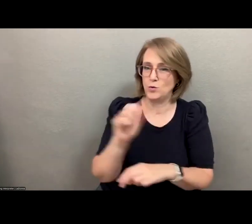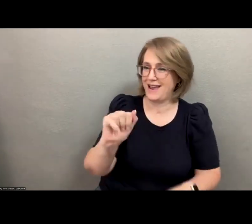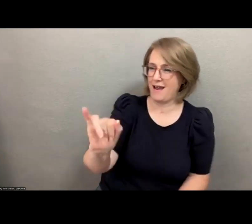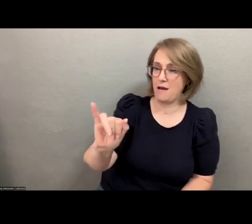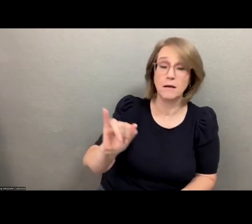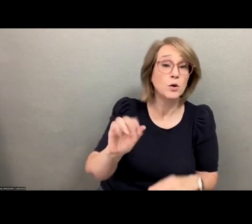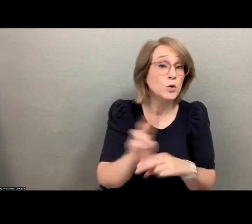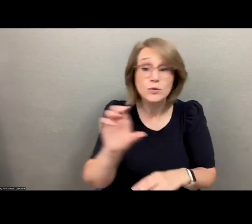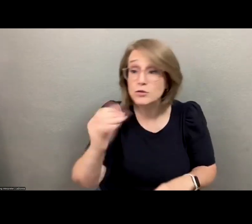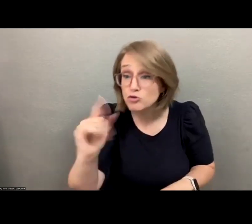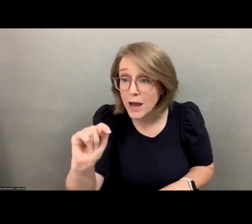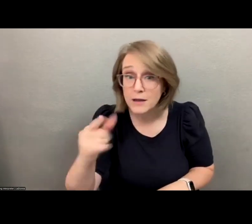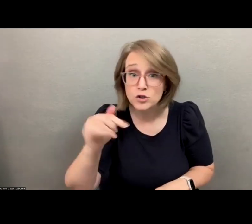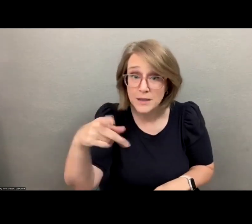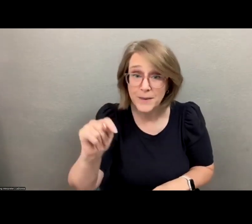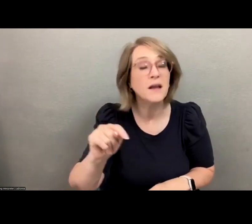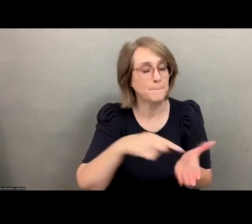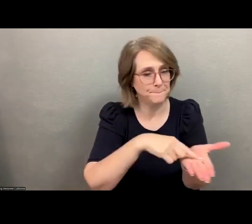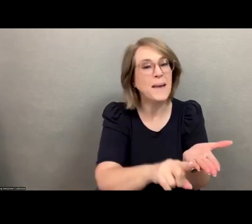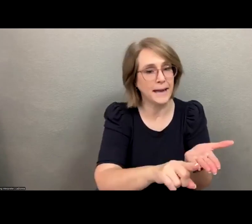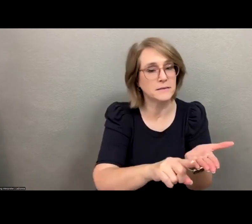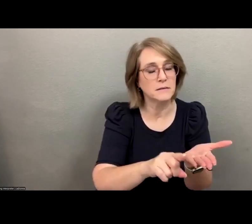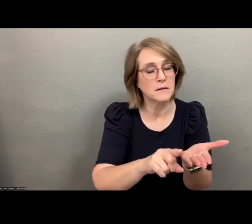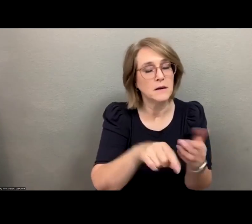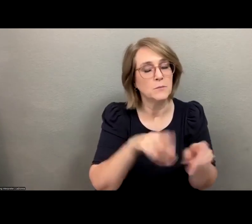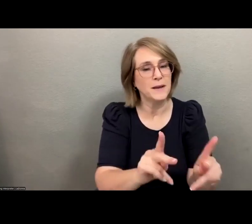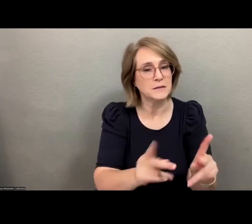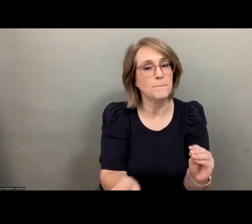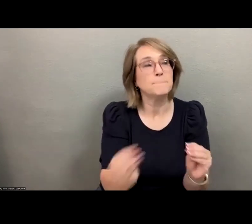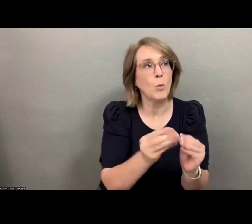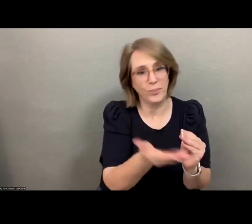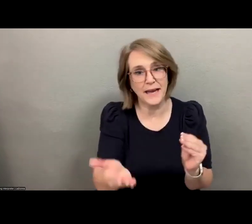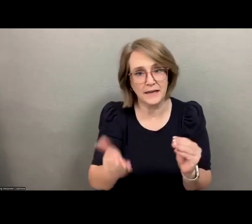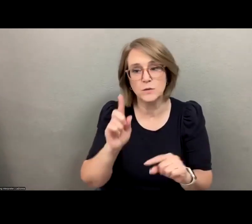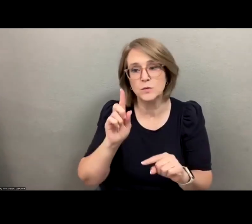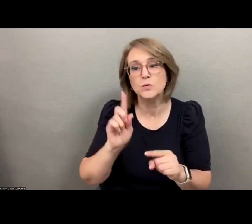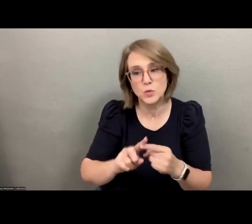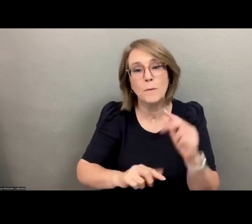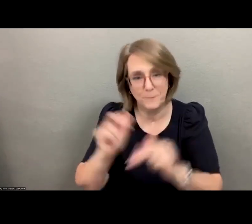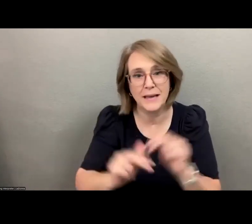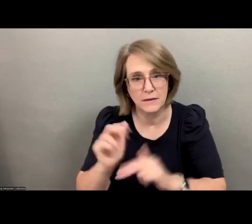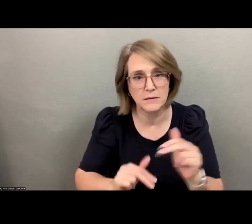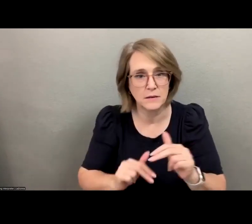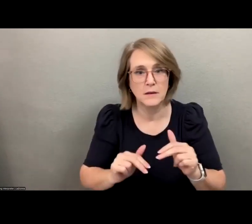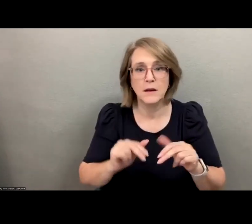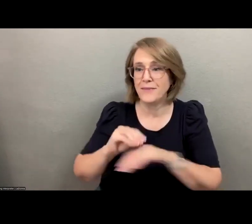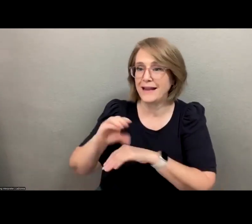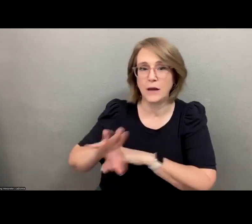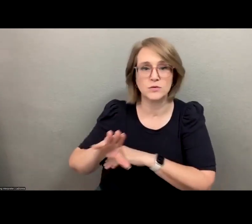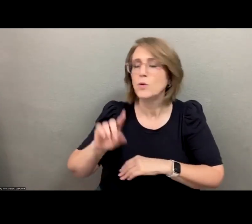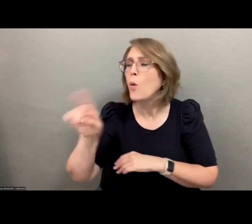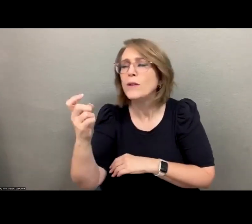GPT, get a paid subscription because it allows you to do some things to build these things, but your counselors only need free